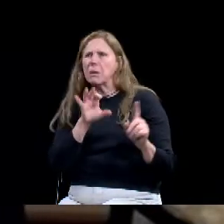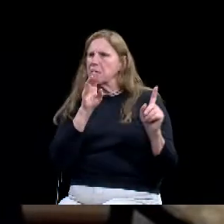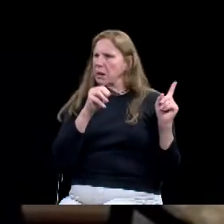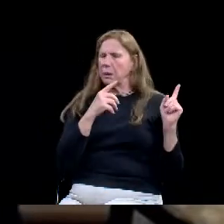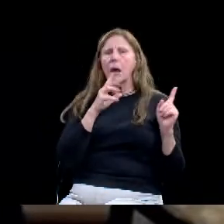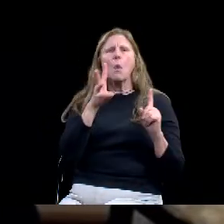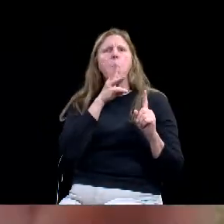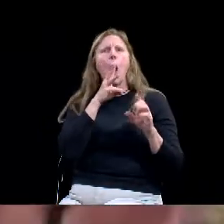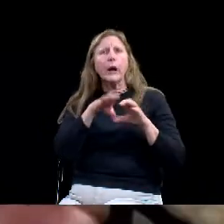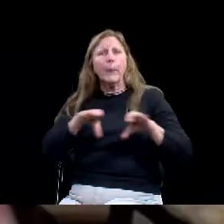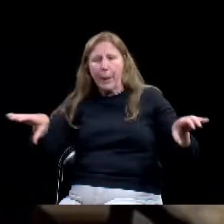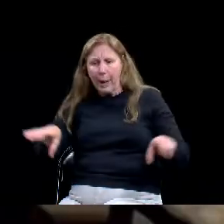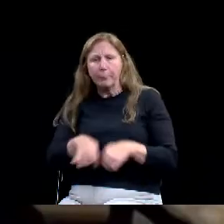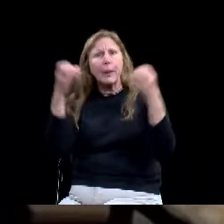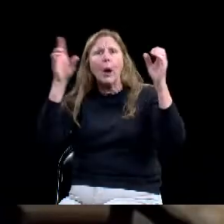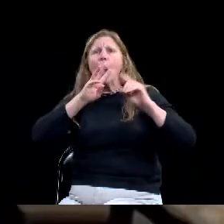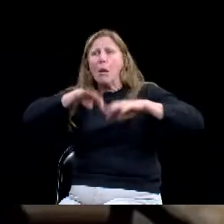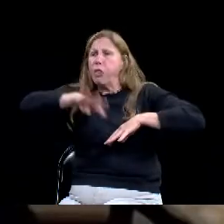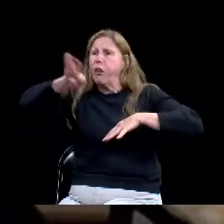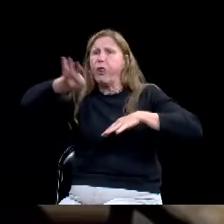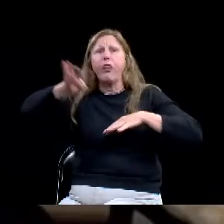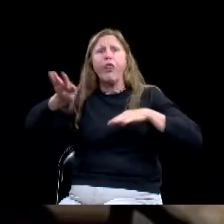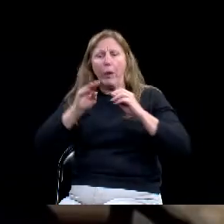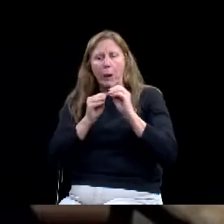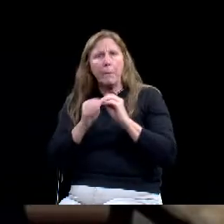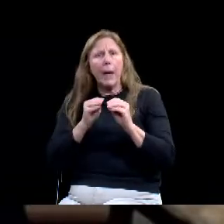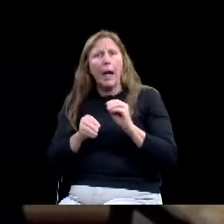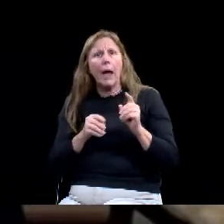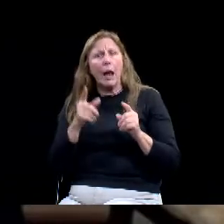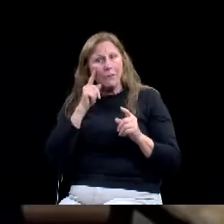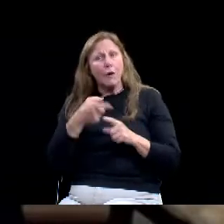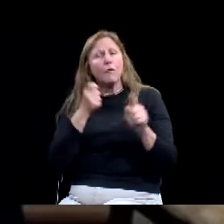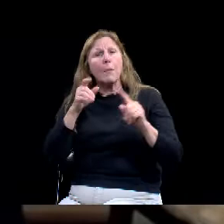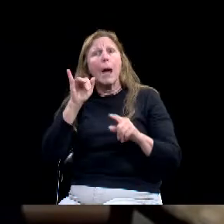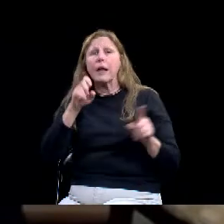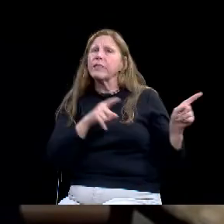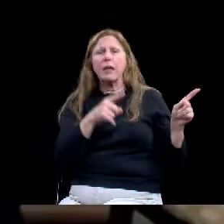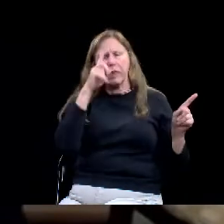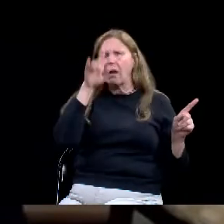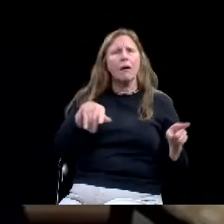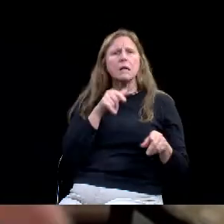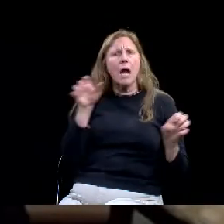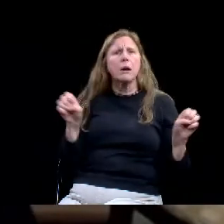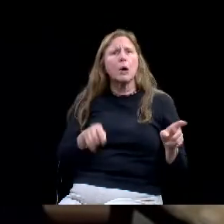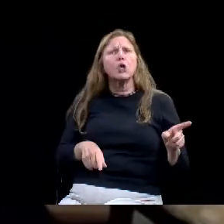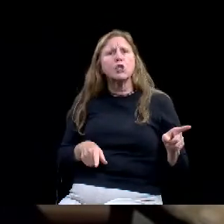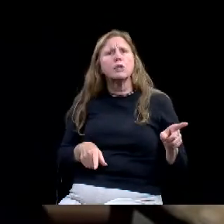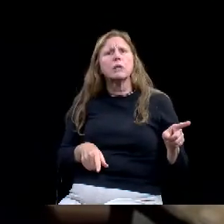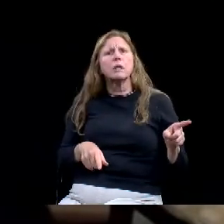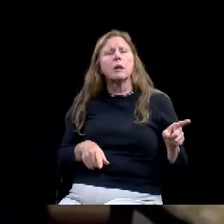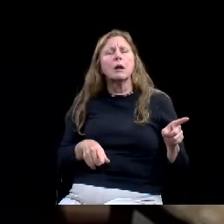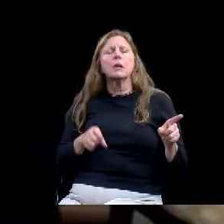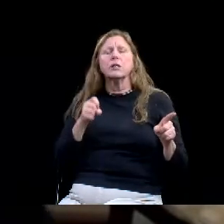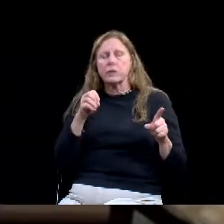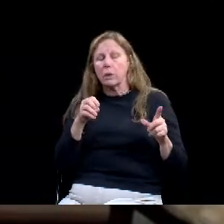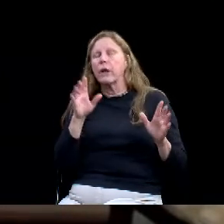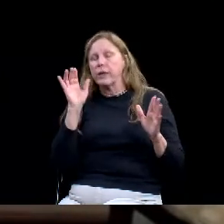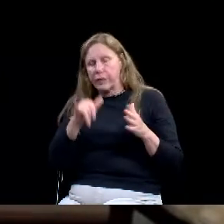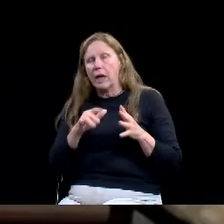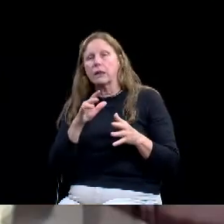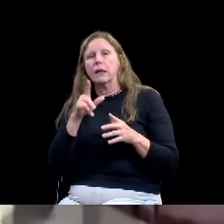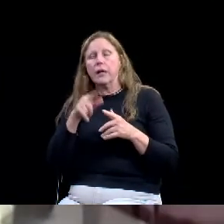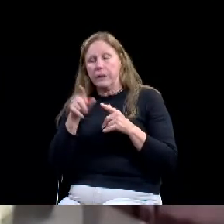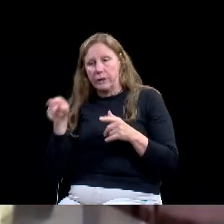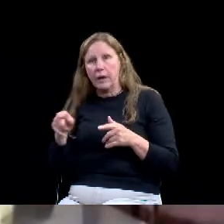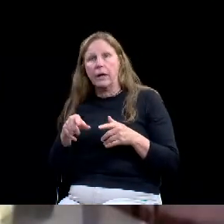Um, and so all of that stuff is outlined in, in federal statute. And, uh, we follow that very, very carefully. Thanks, Ryan.